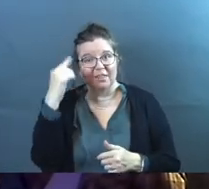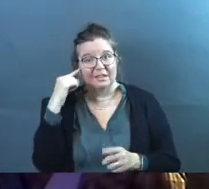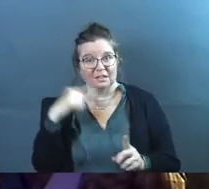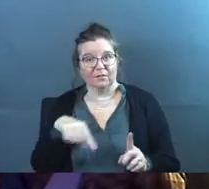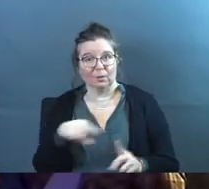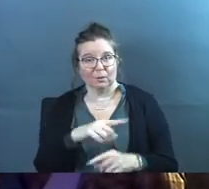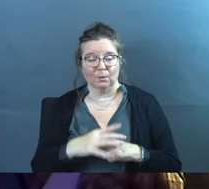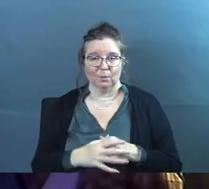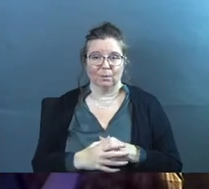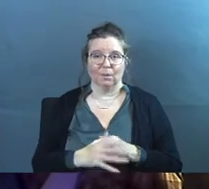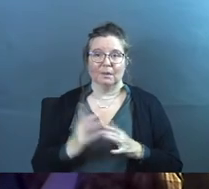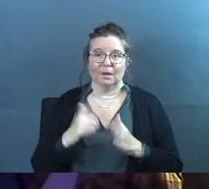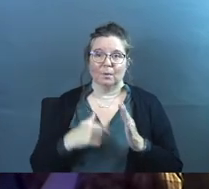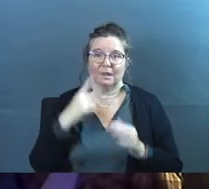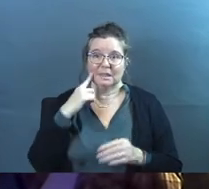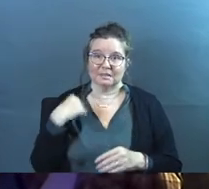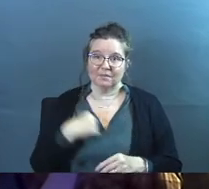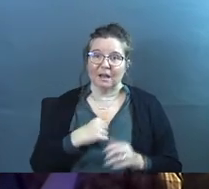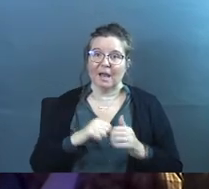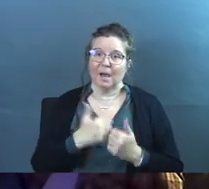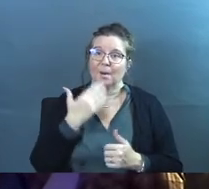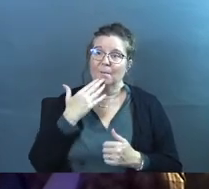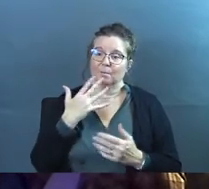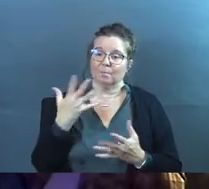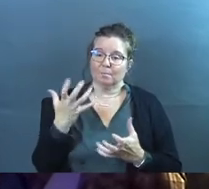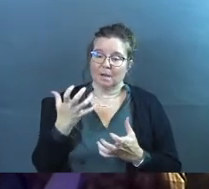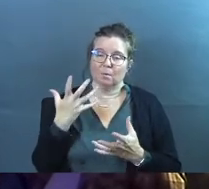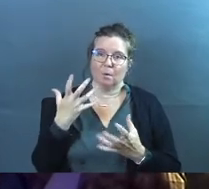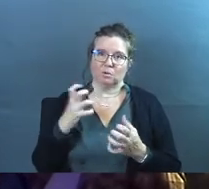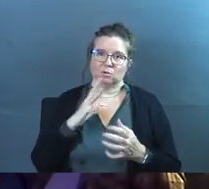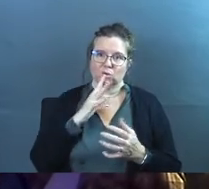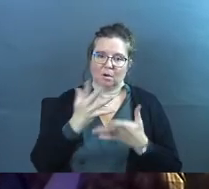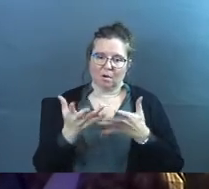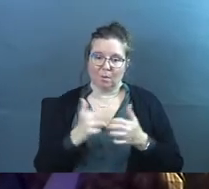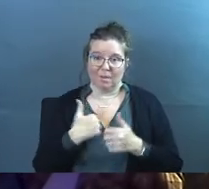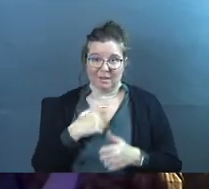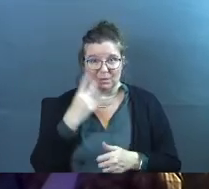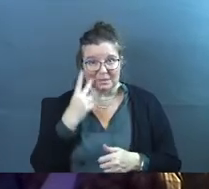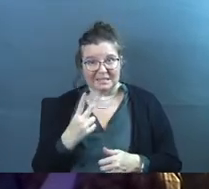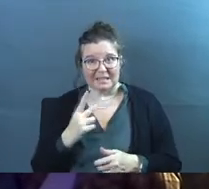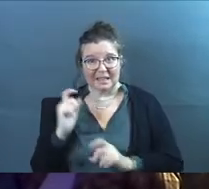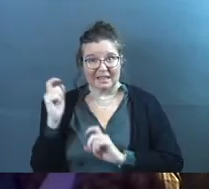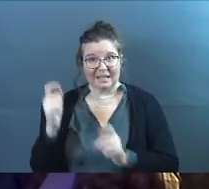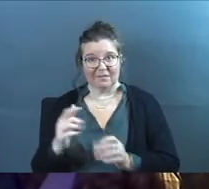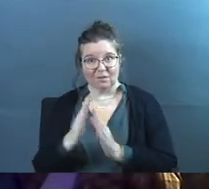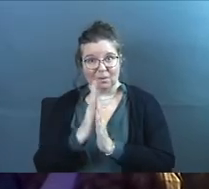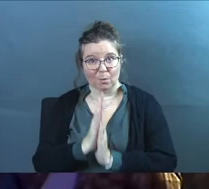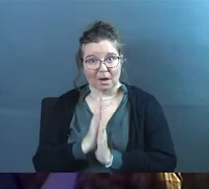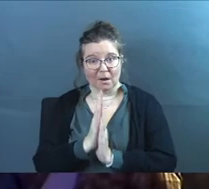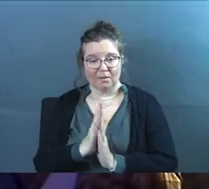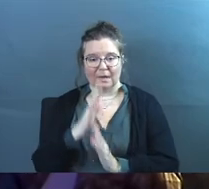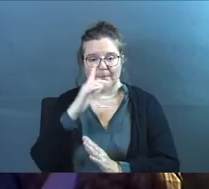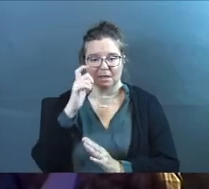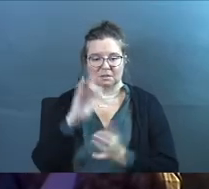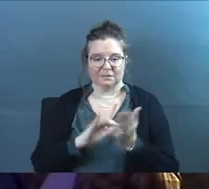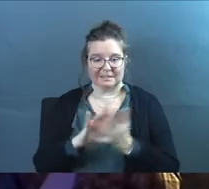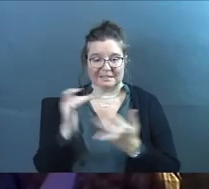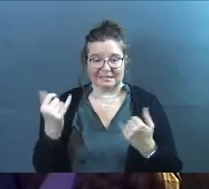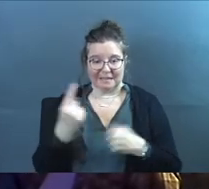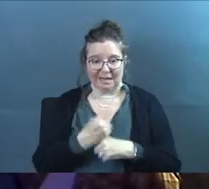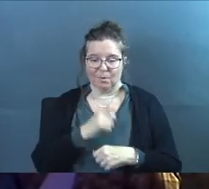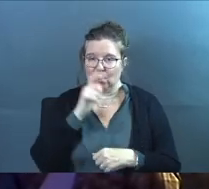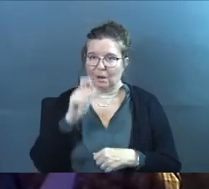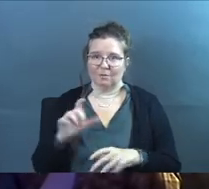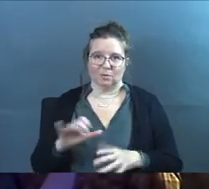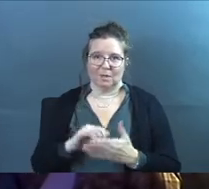thinks of you. That's what he thinks of us. That's how badly he wants to talk with us. Do you see the gift of prayer? That because of Jesus today,